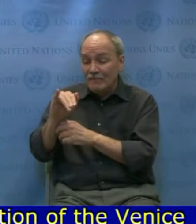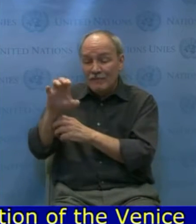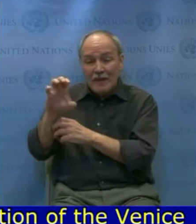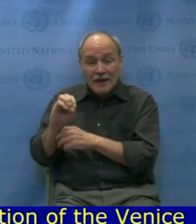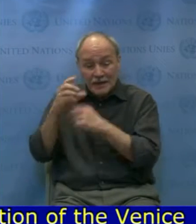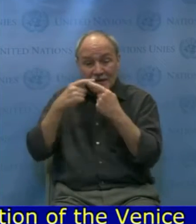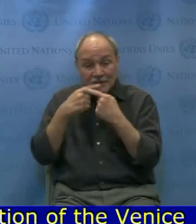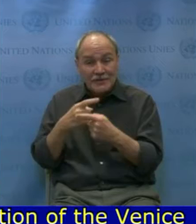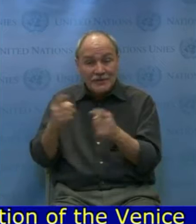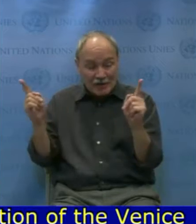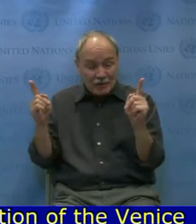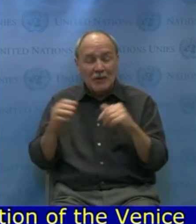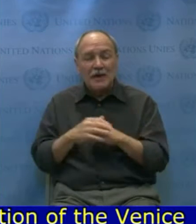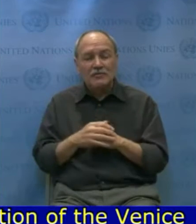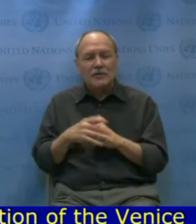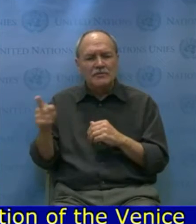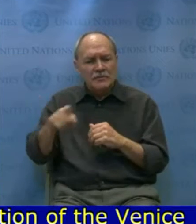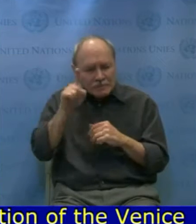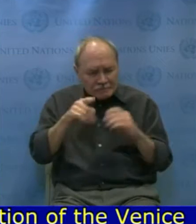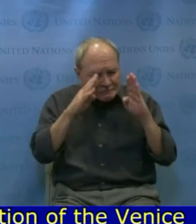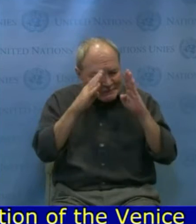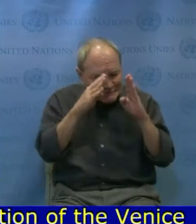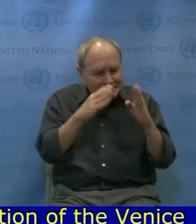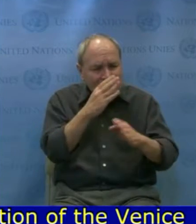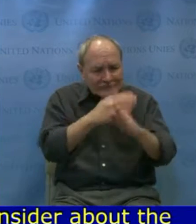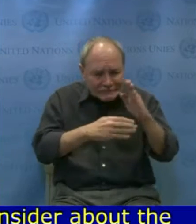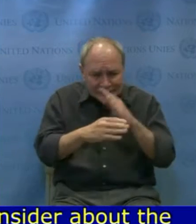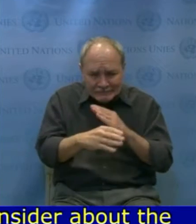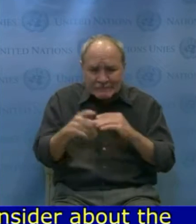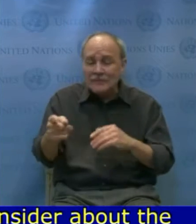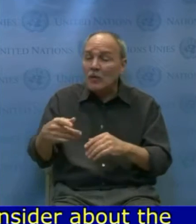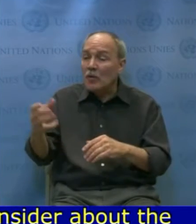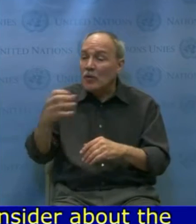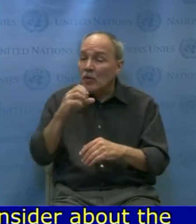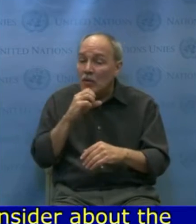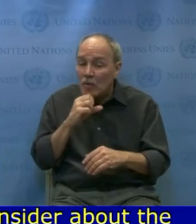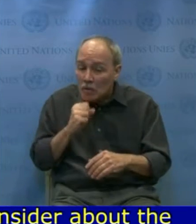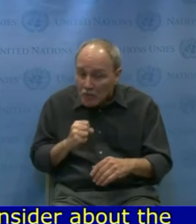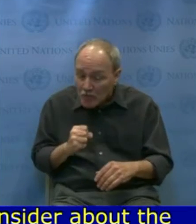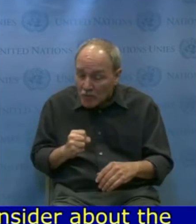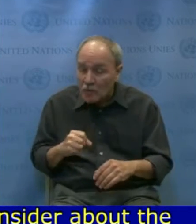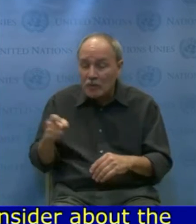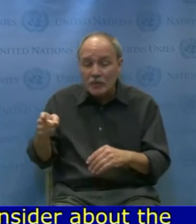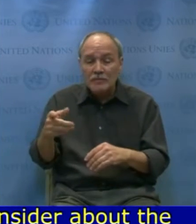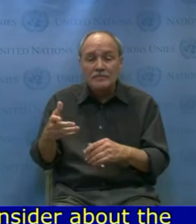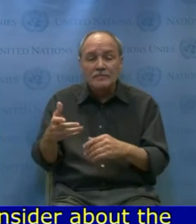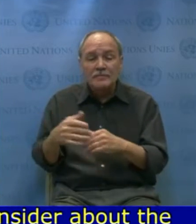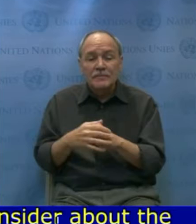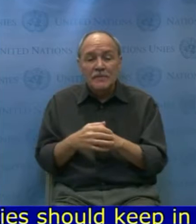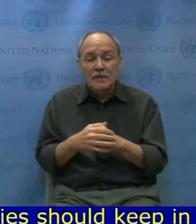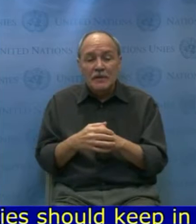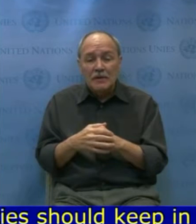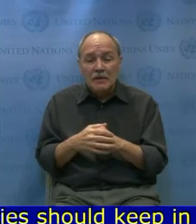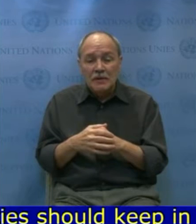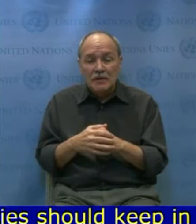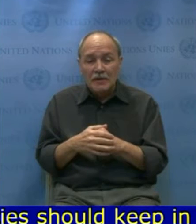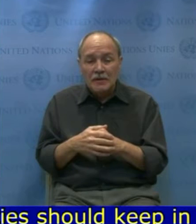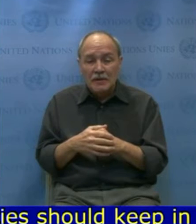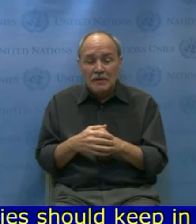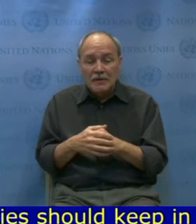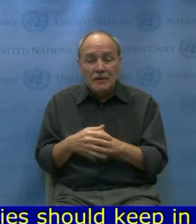especially older persons and persons with disabilities, while facilitating access to housing, involving inclusive urbanization,